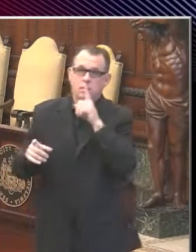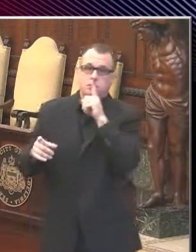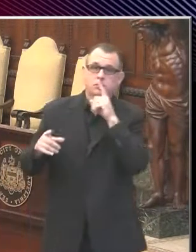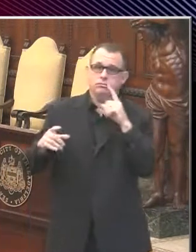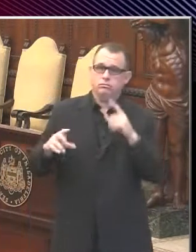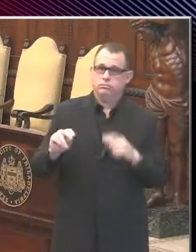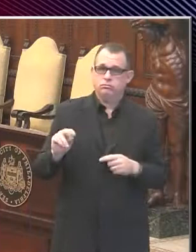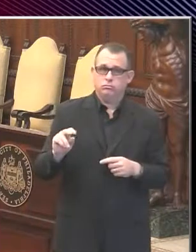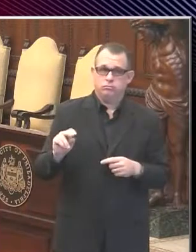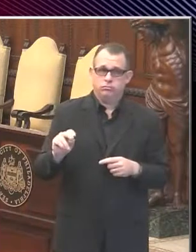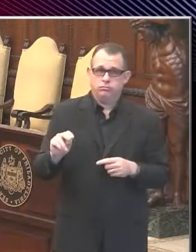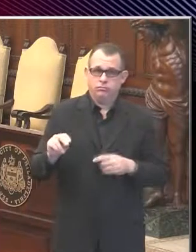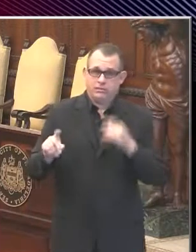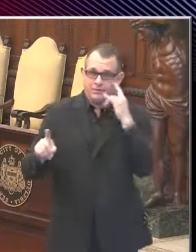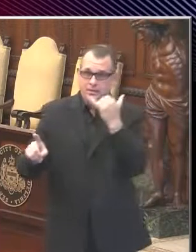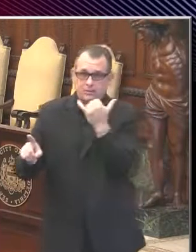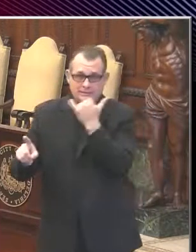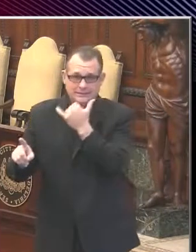to address those mistakes.